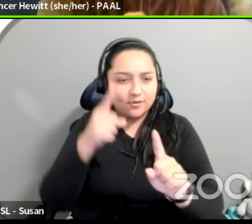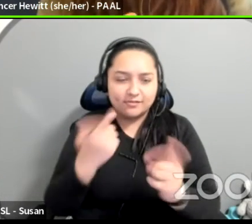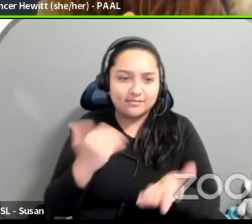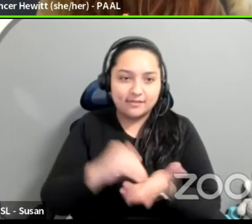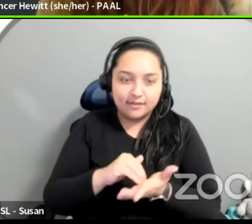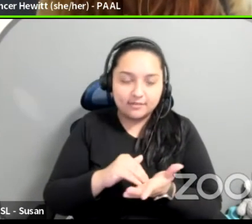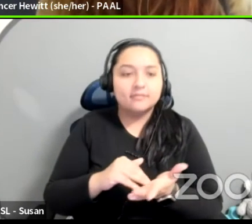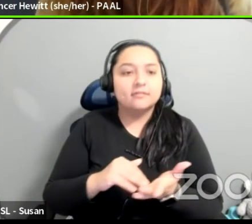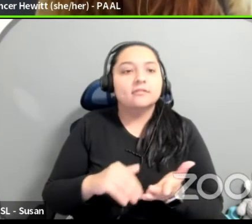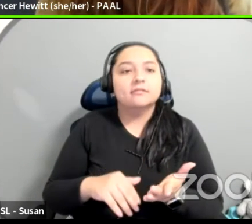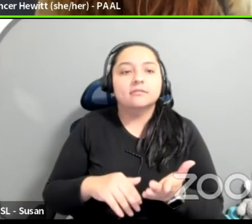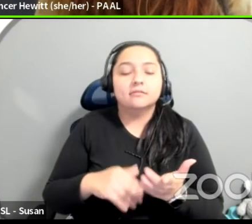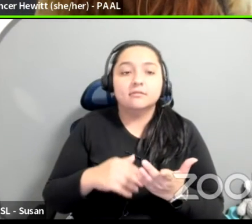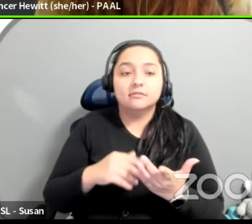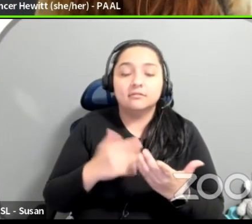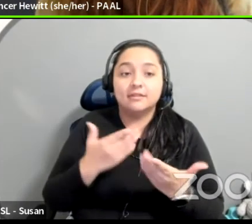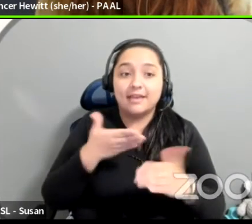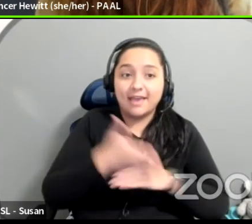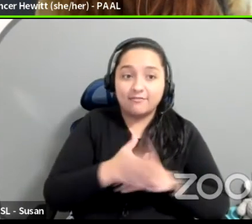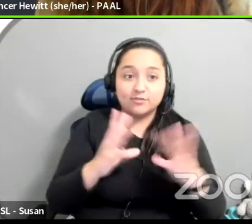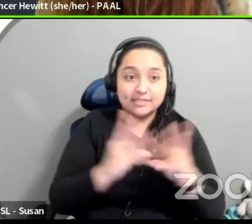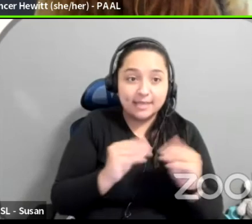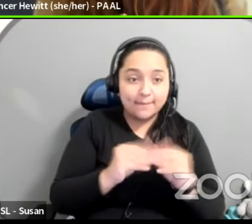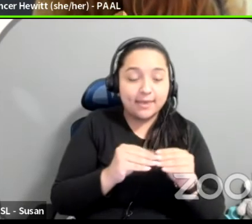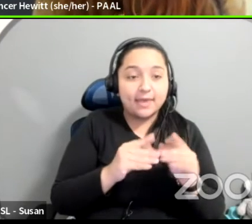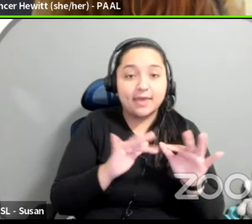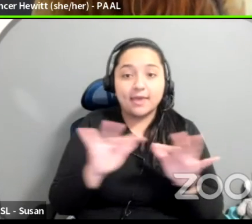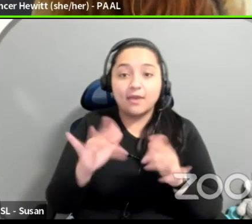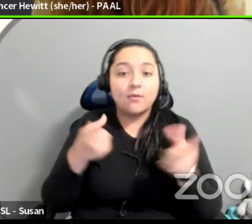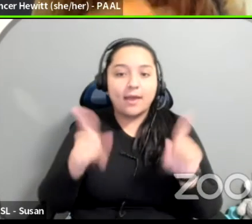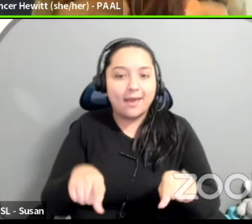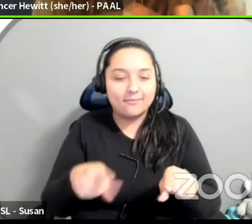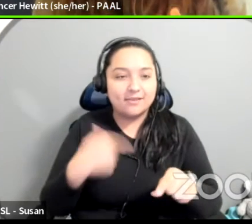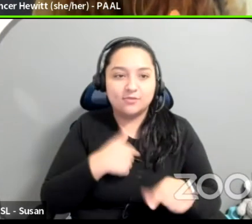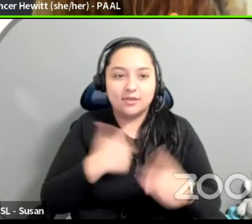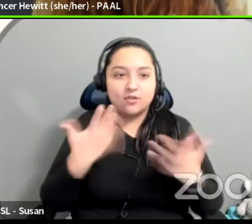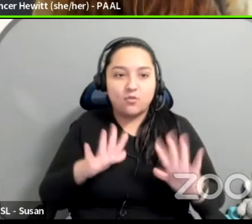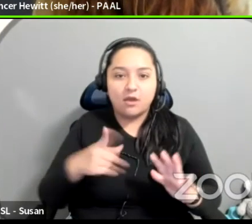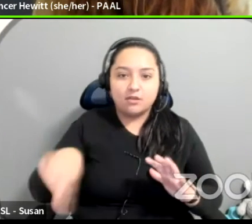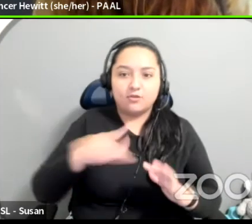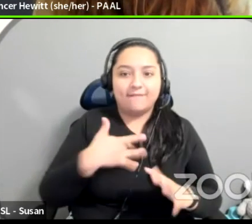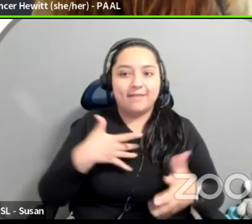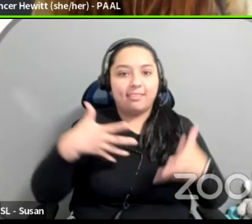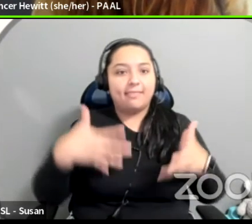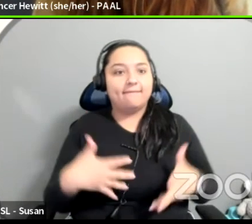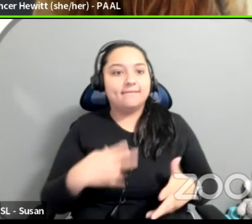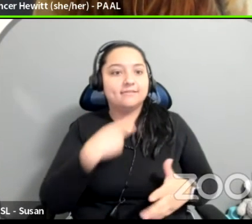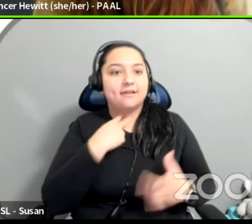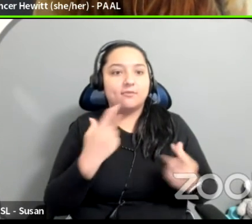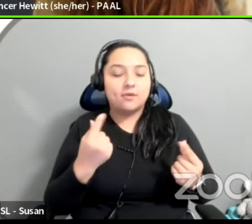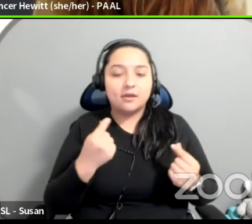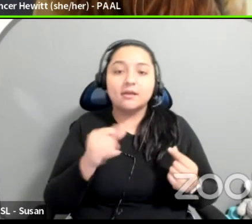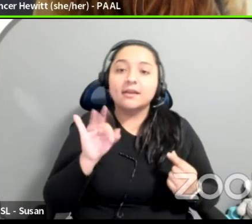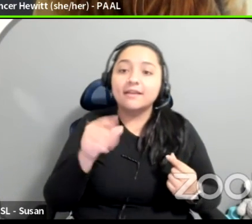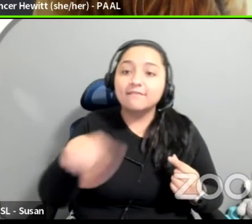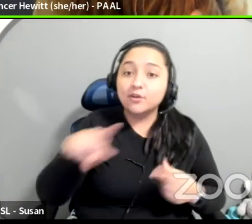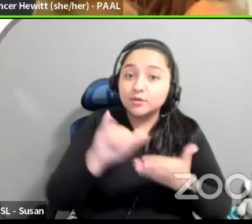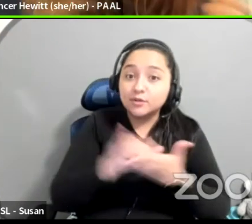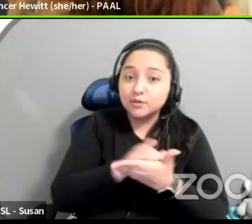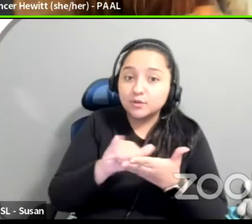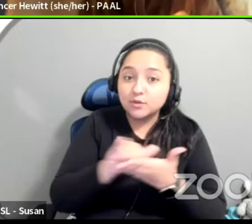things after the summit, what happens? We don't want anyone to feel stranded. So if you're a New York theater, make the date in March. If you're a theater elsewhere,